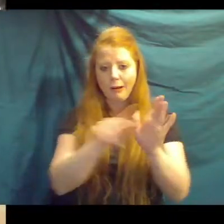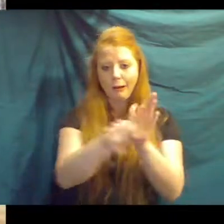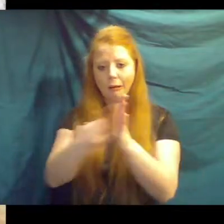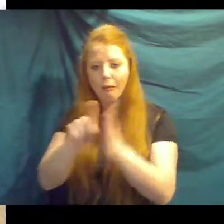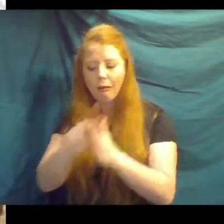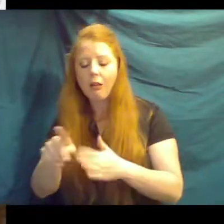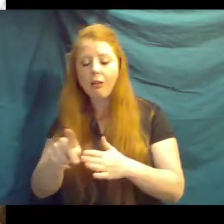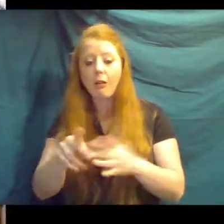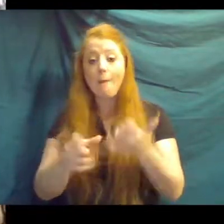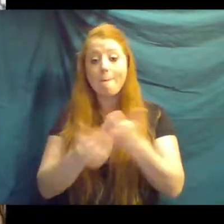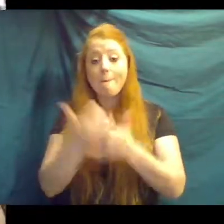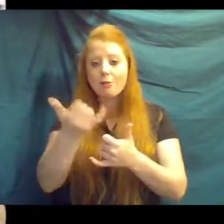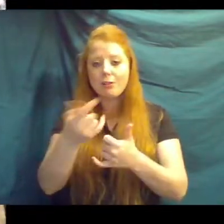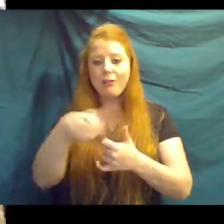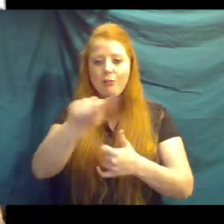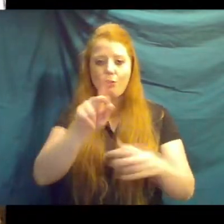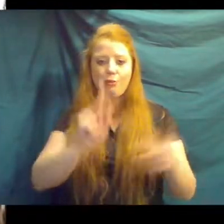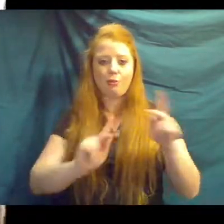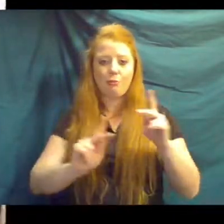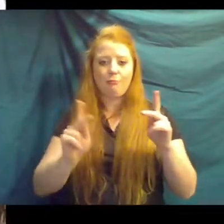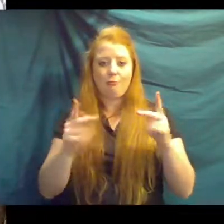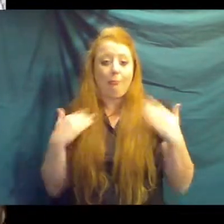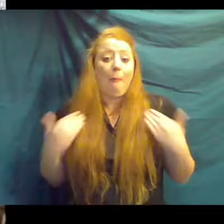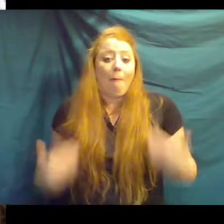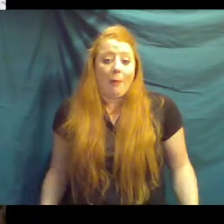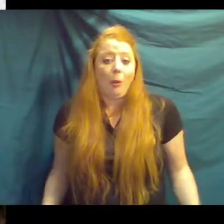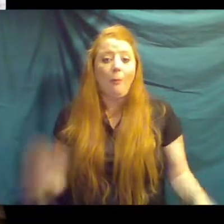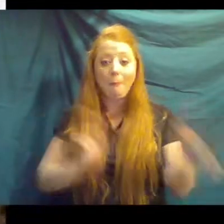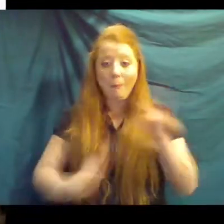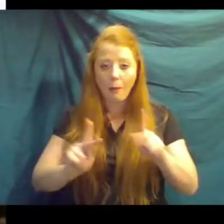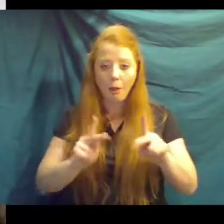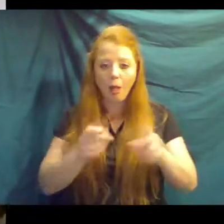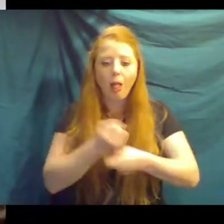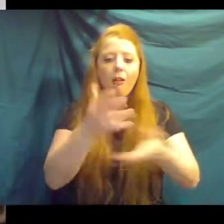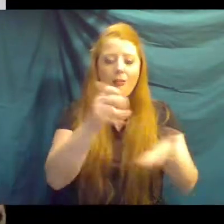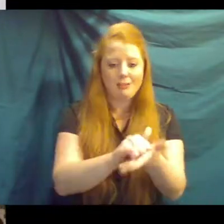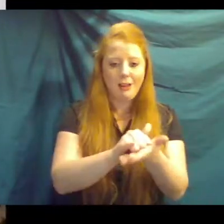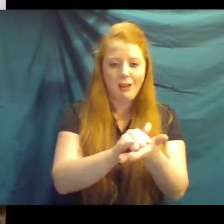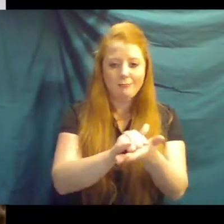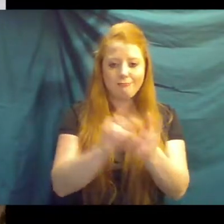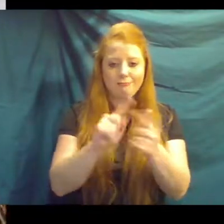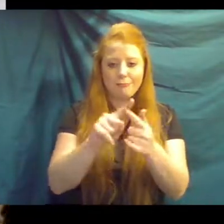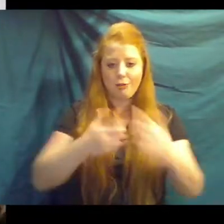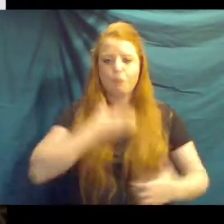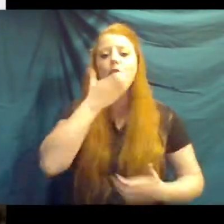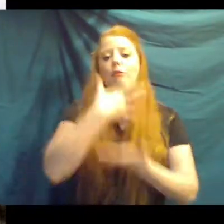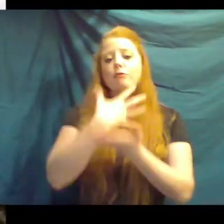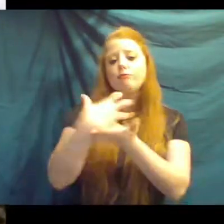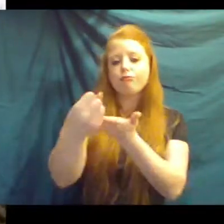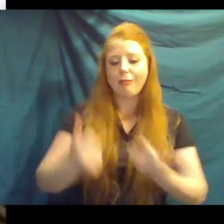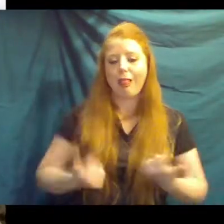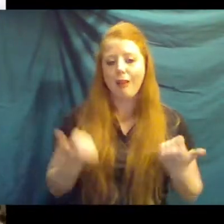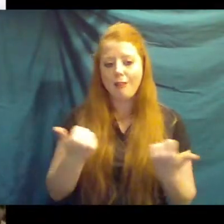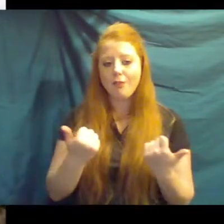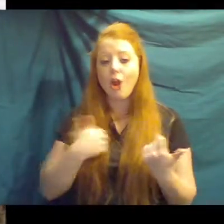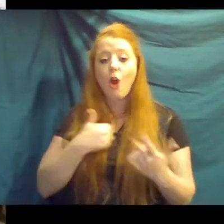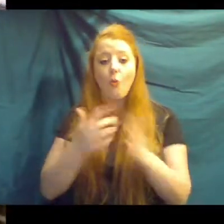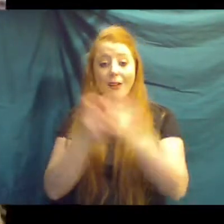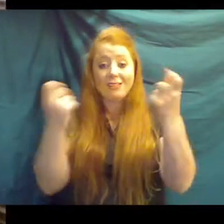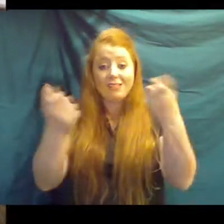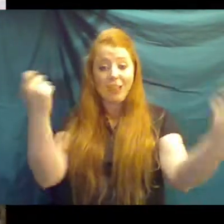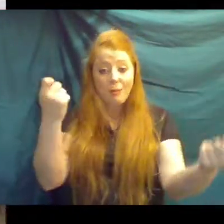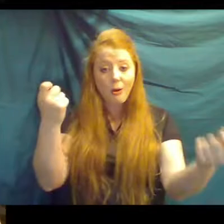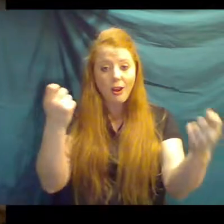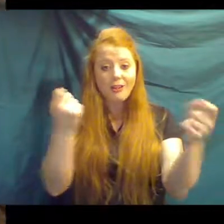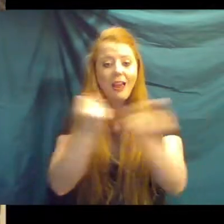caused by humans. So unfortunately, the giraffes now are considered endangered. And we celebrate them every year on